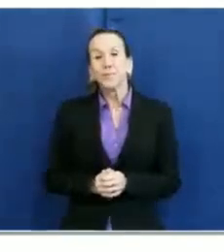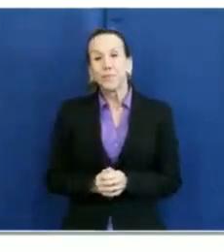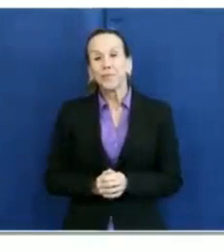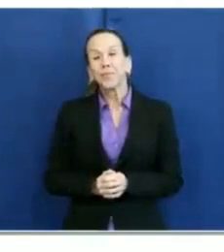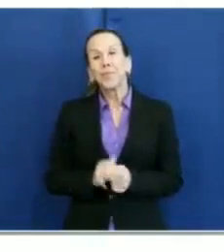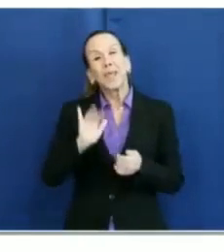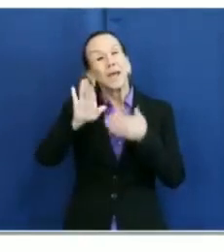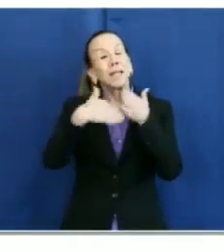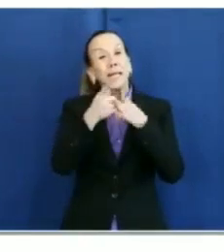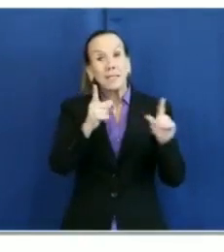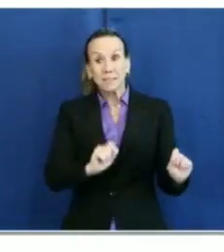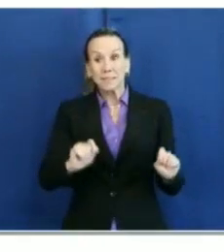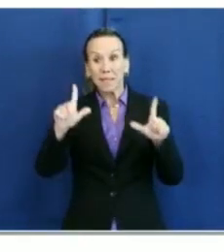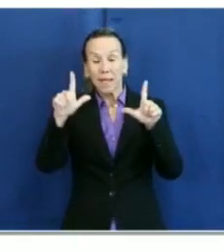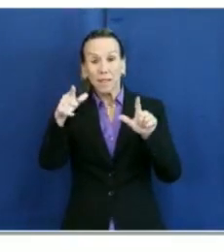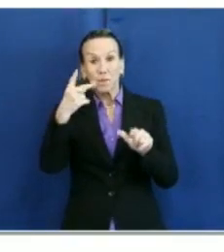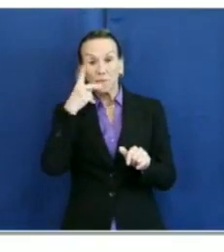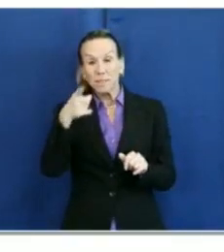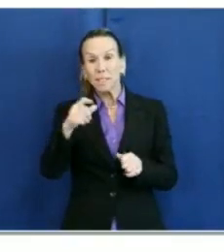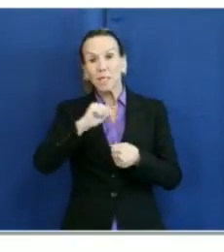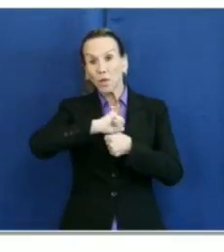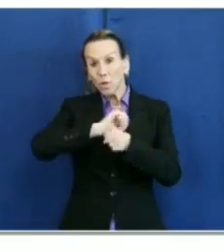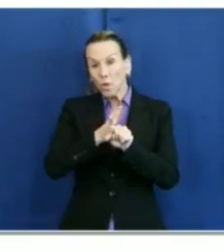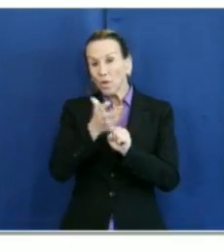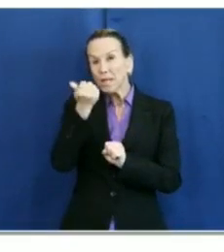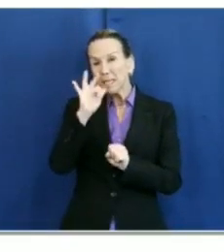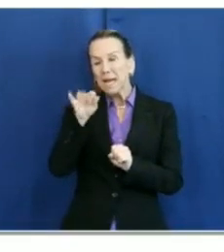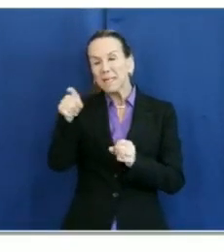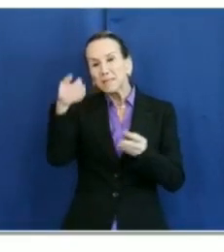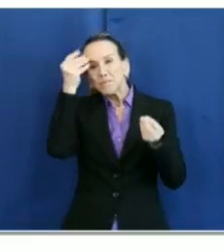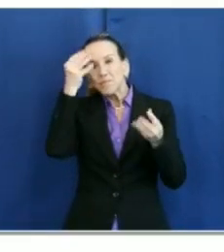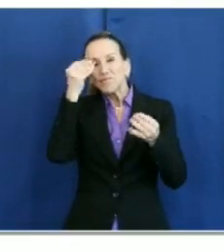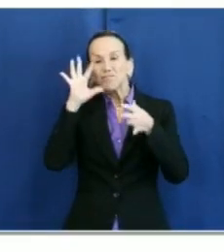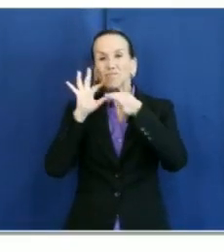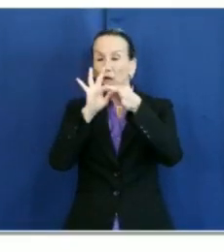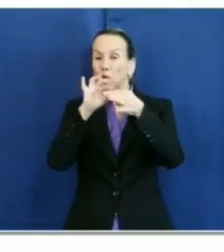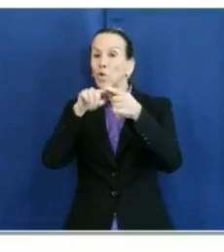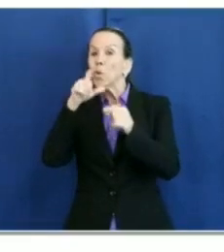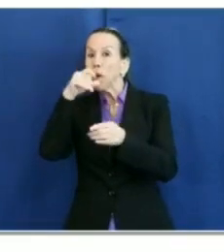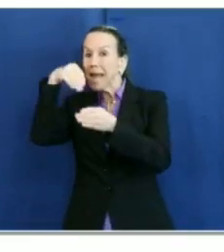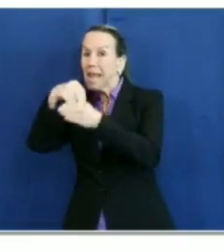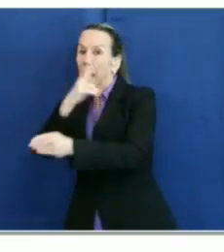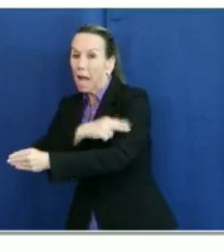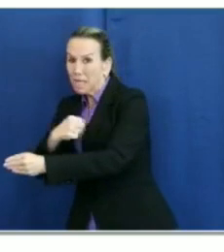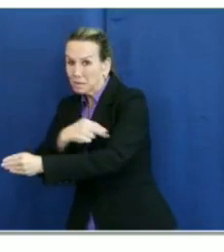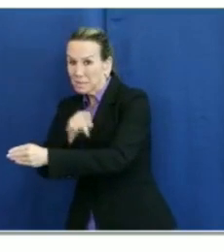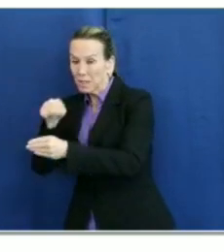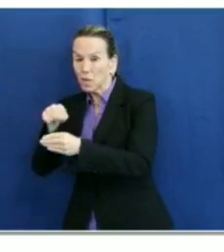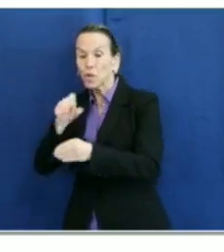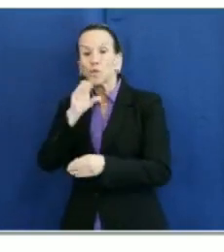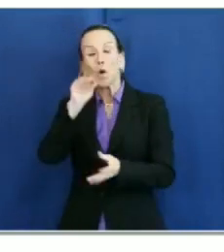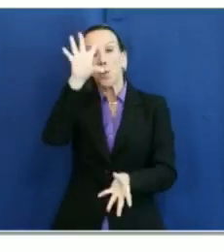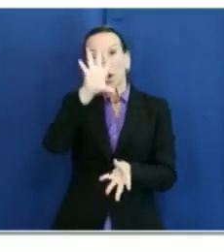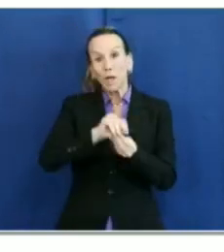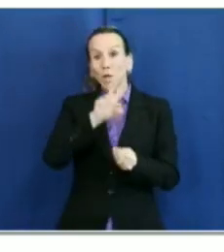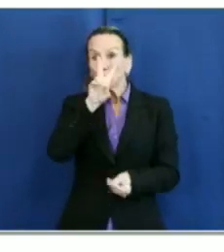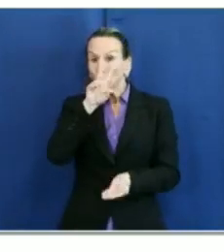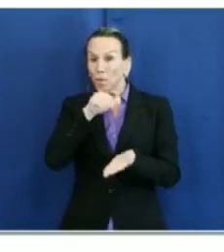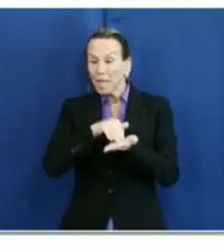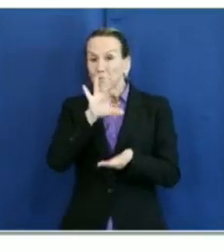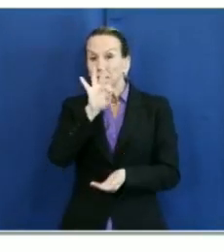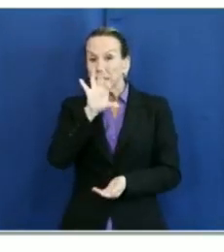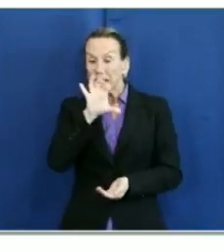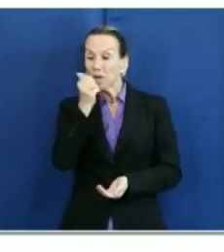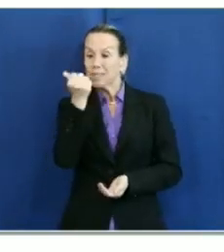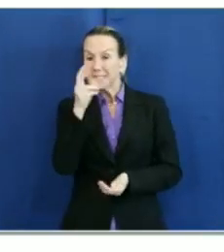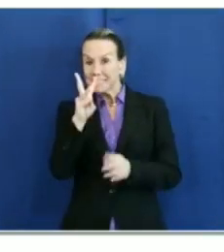reviews COVID-19 demographics related to hospitalizations. Of the 2,916